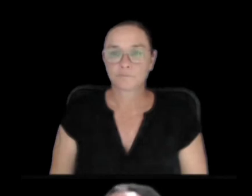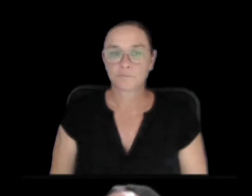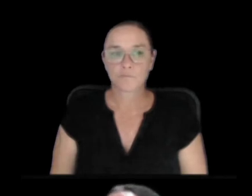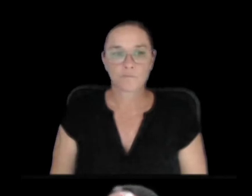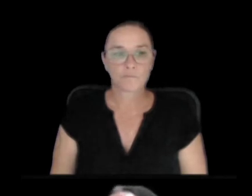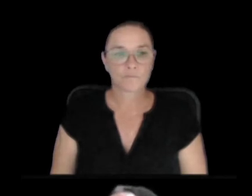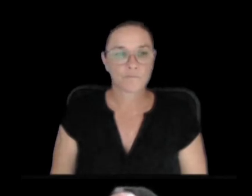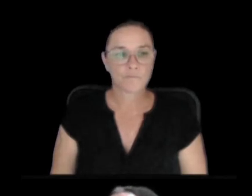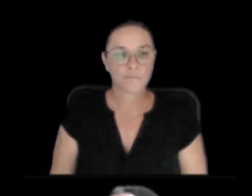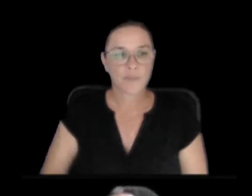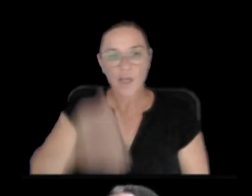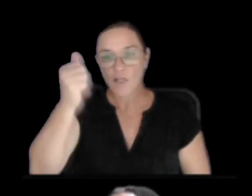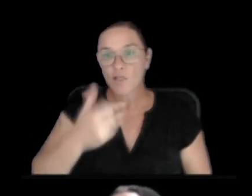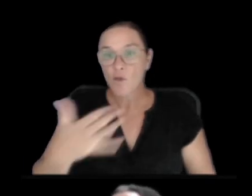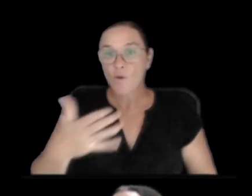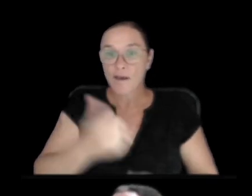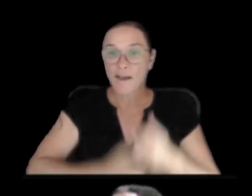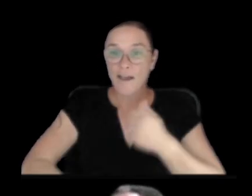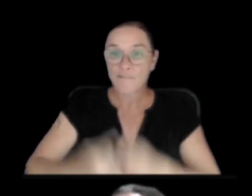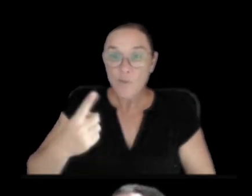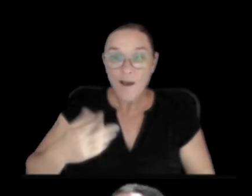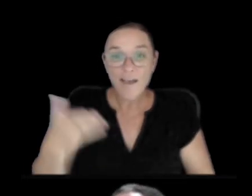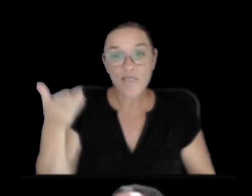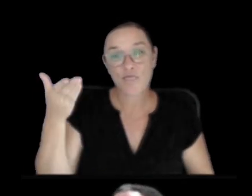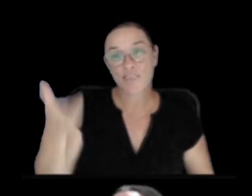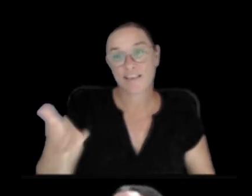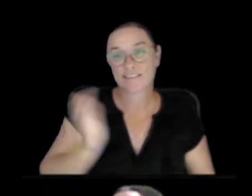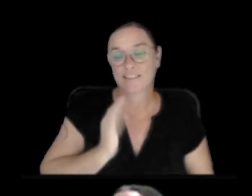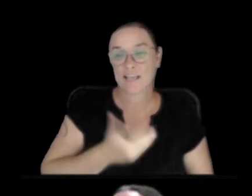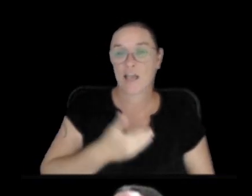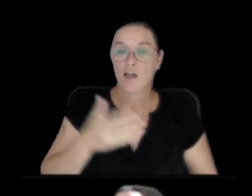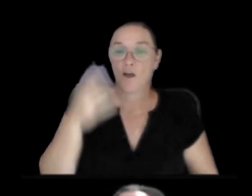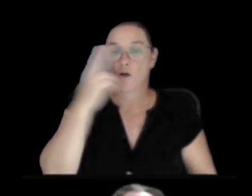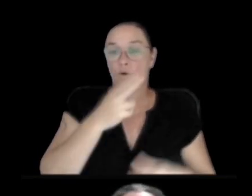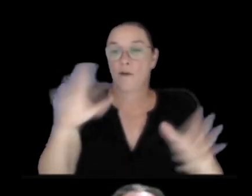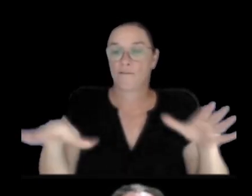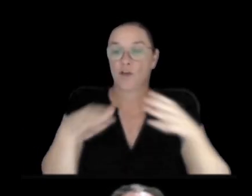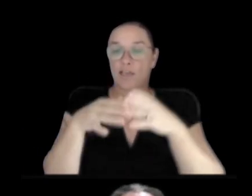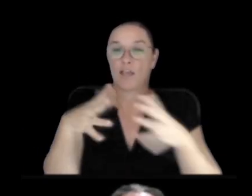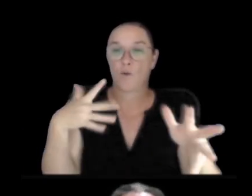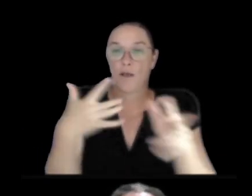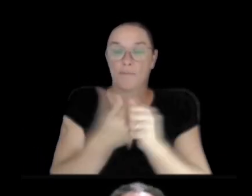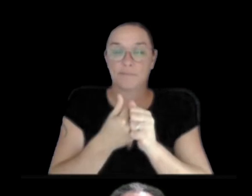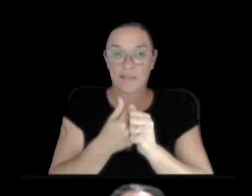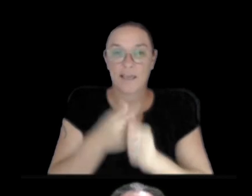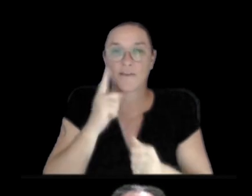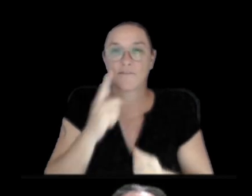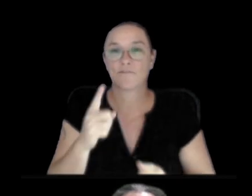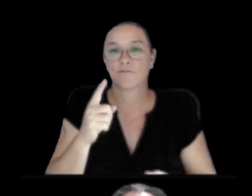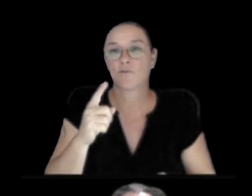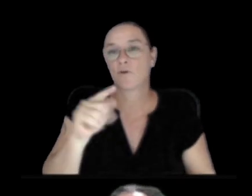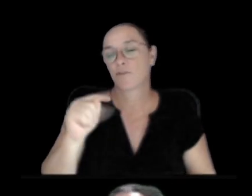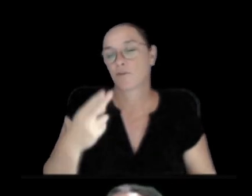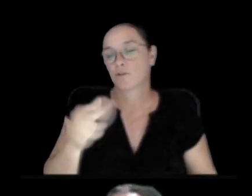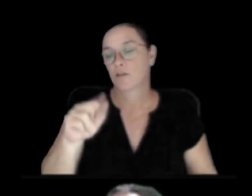Hello everyone. This is our Hawaiian Volcano Update for Thursday, August 29th, 2024.